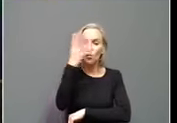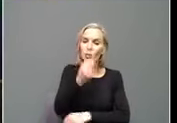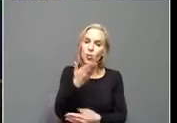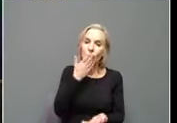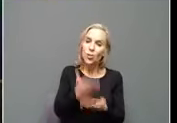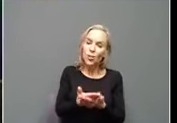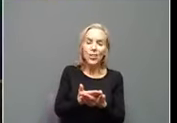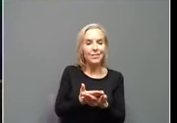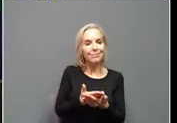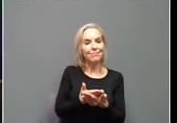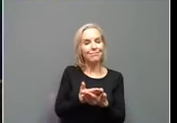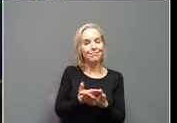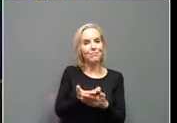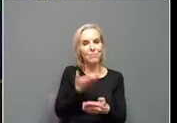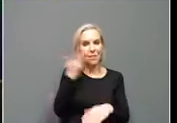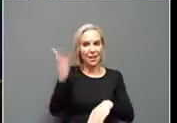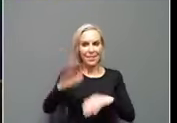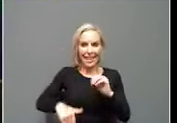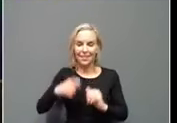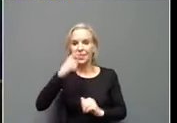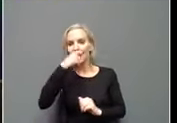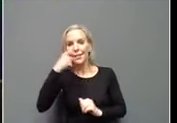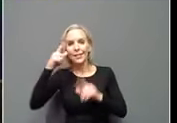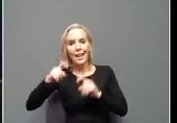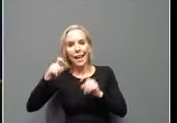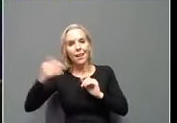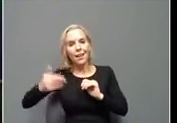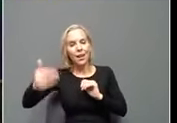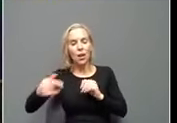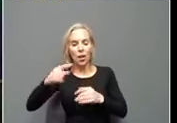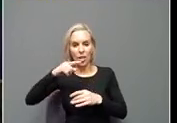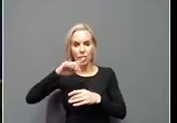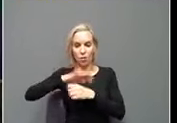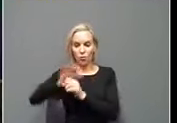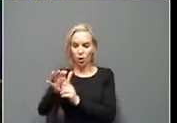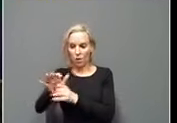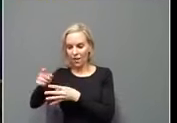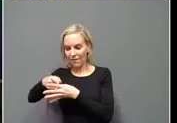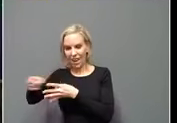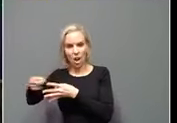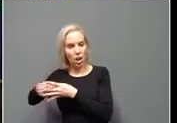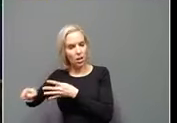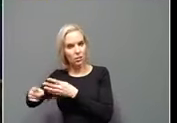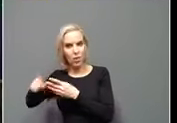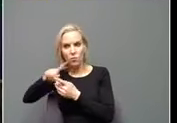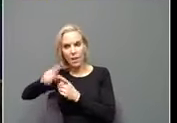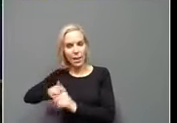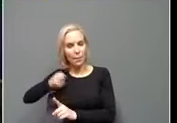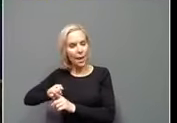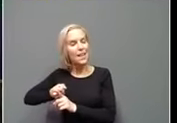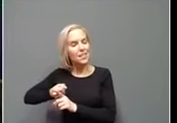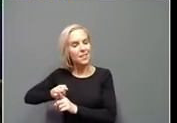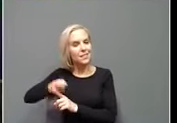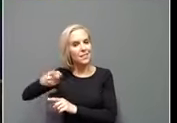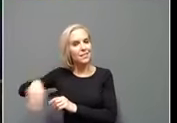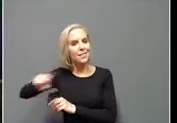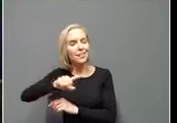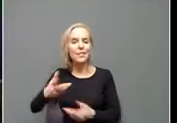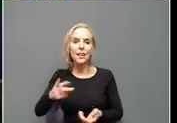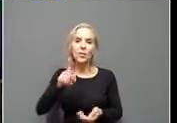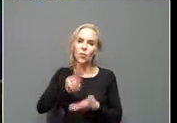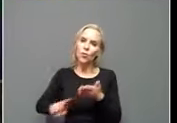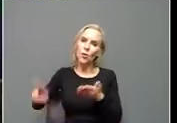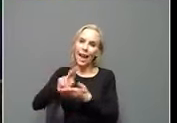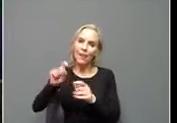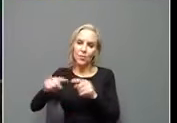to that, um, and right now these variants are, are impacting you, but I, I think it's something each university will have to look at, and if